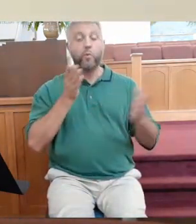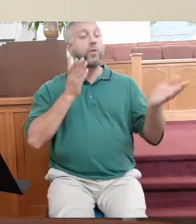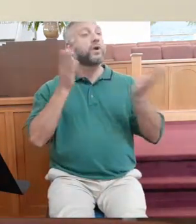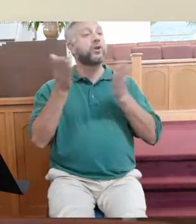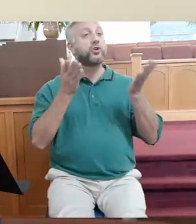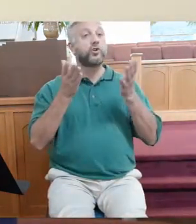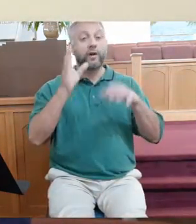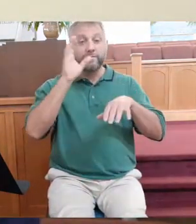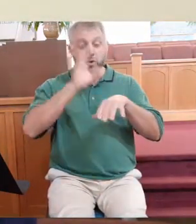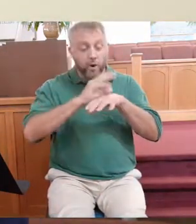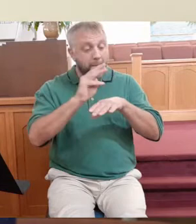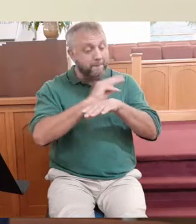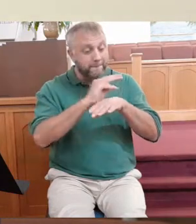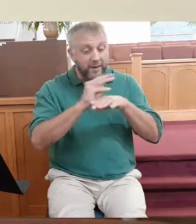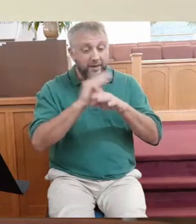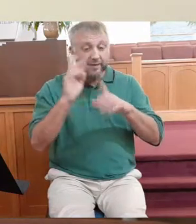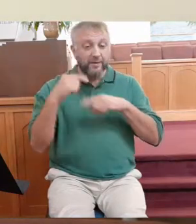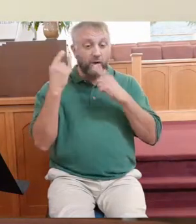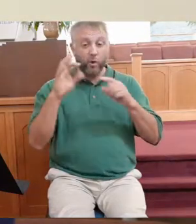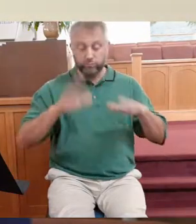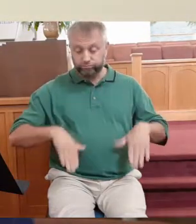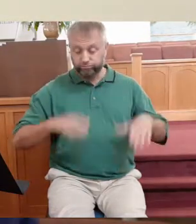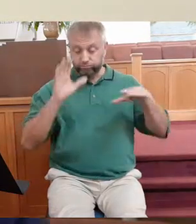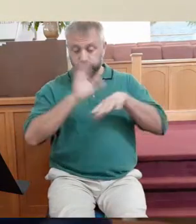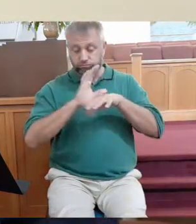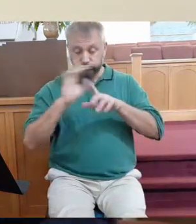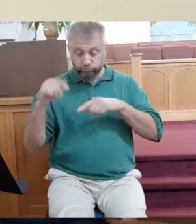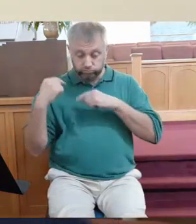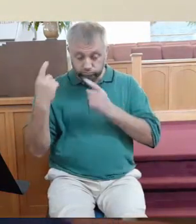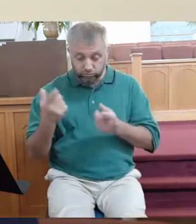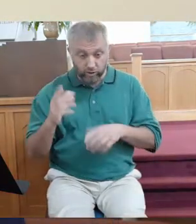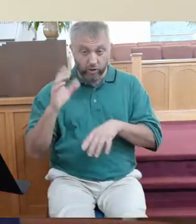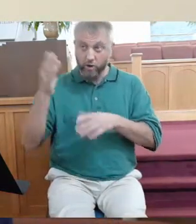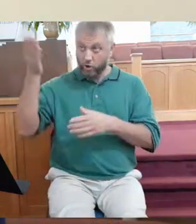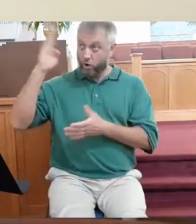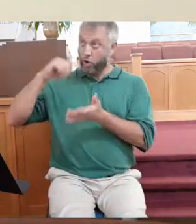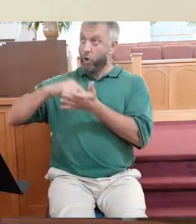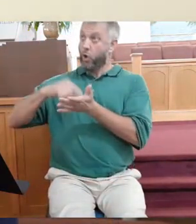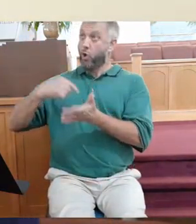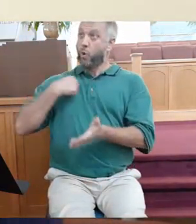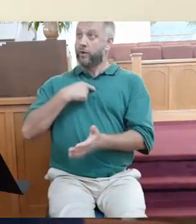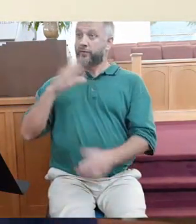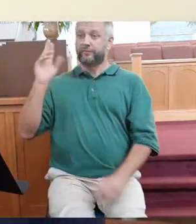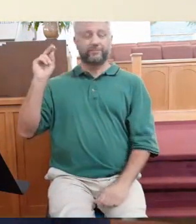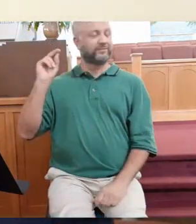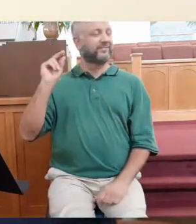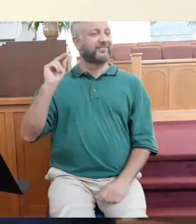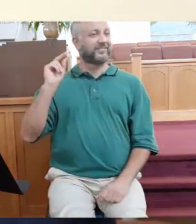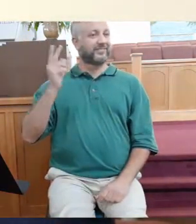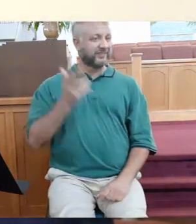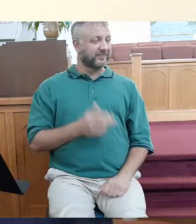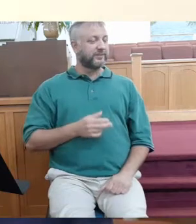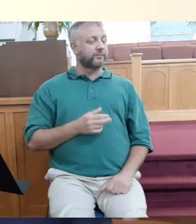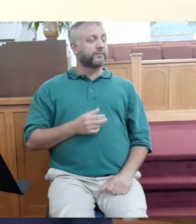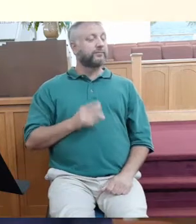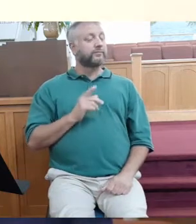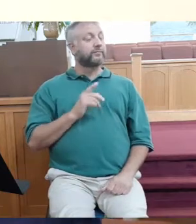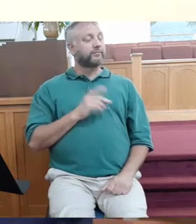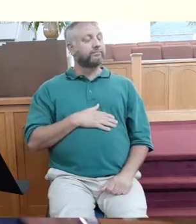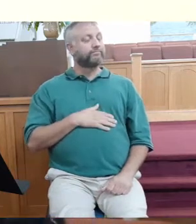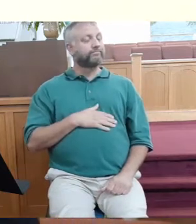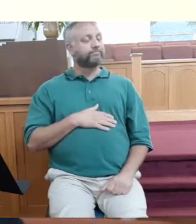served for a long time or we went to church our whole life. God doesn't owe us anything. As a matter of fact, you've heard me say this before,